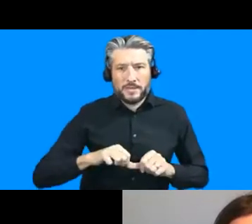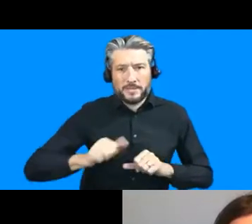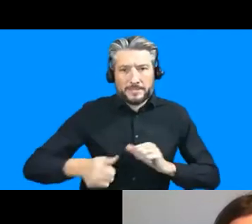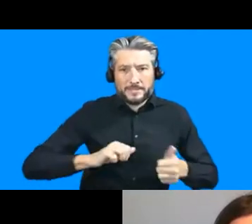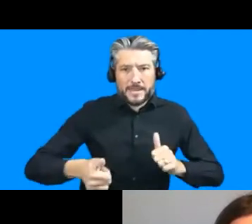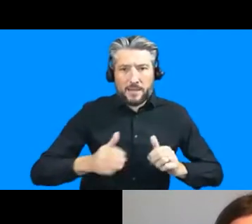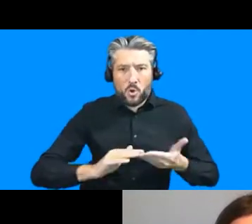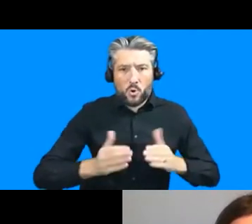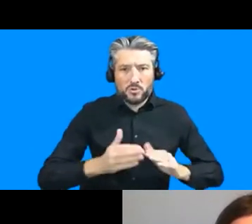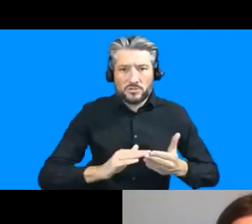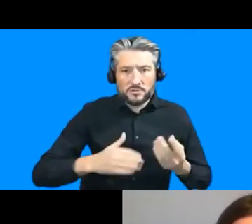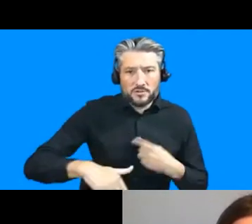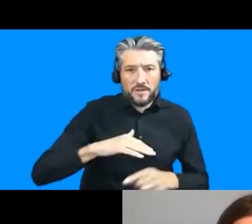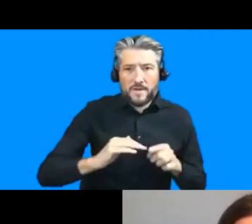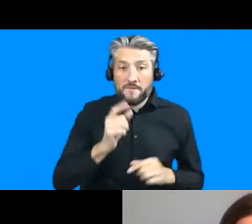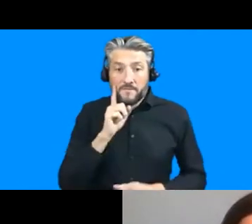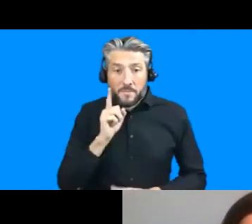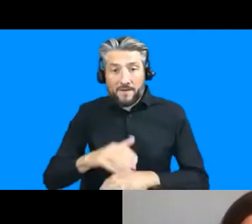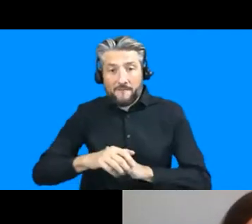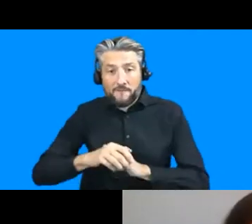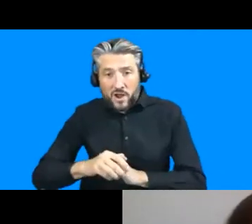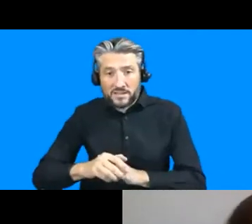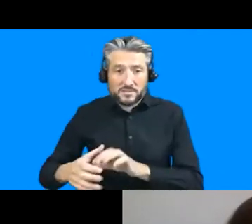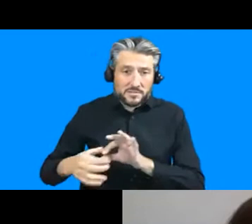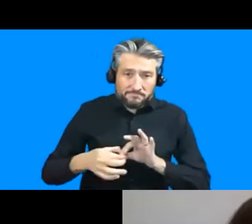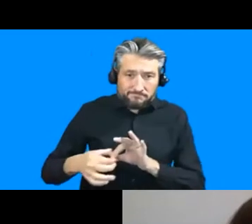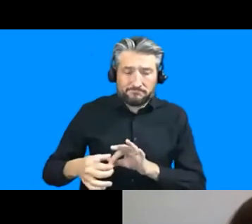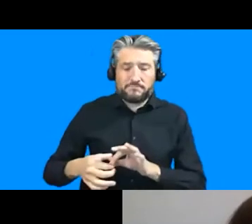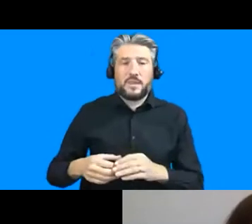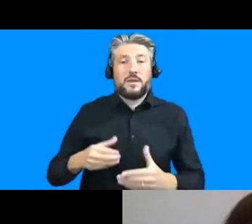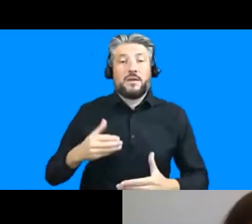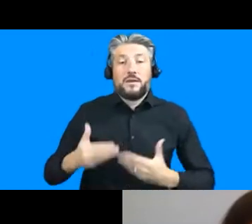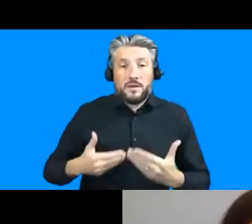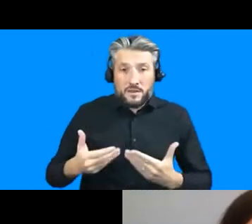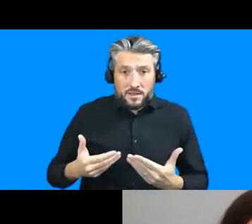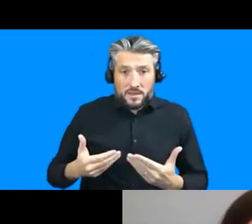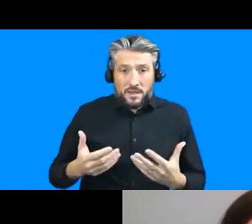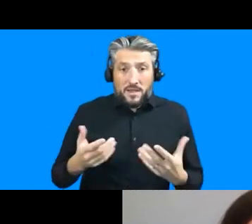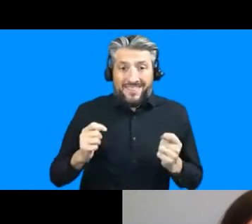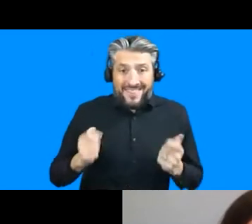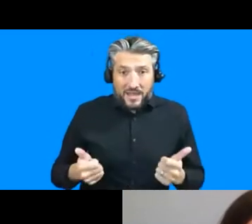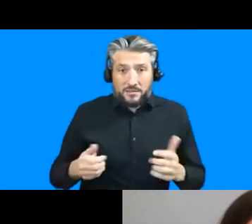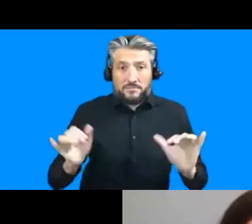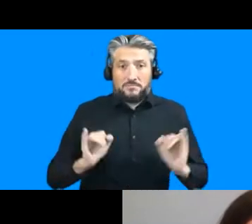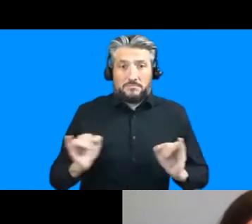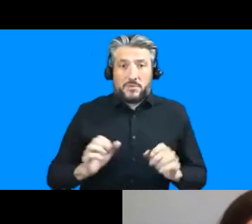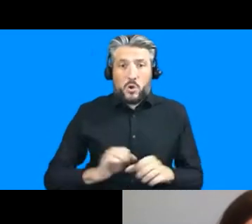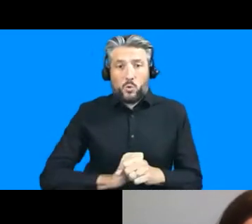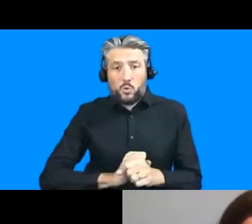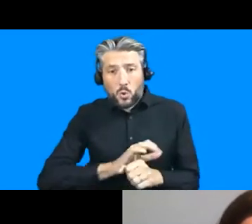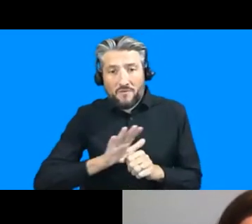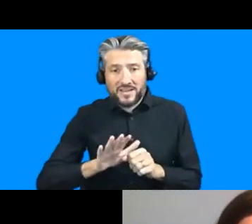friends all of this come together to create particularly uh deleterious impacts on on women's